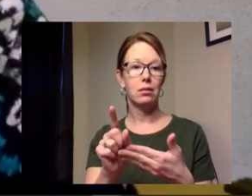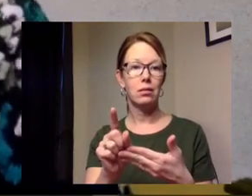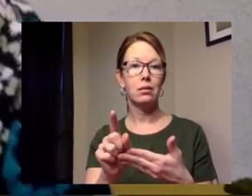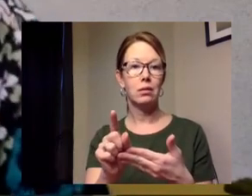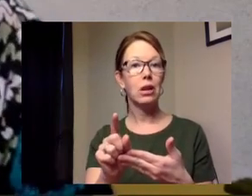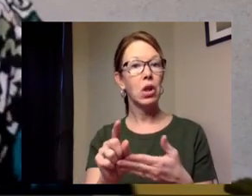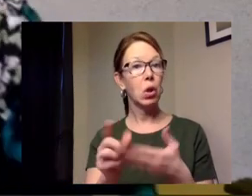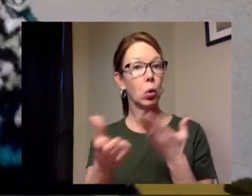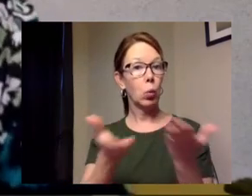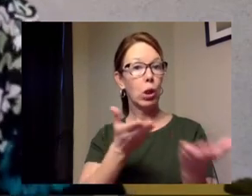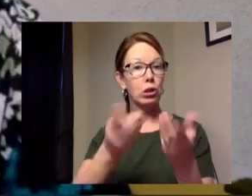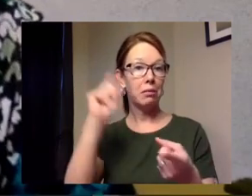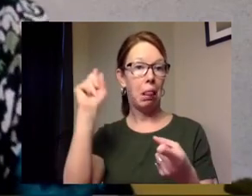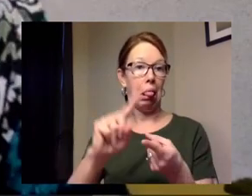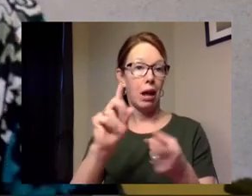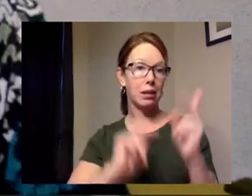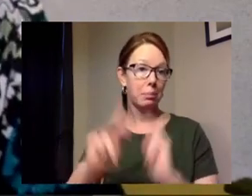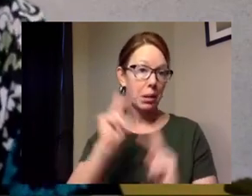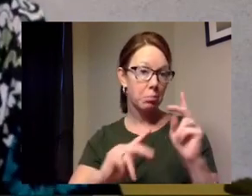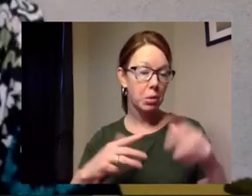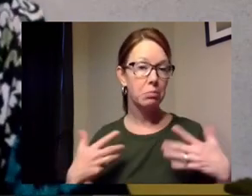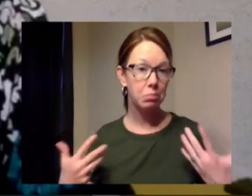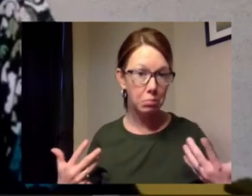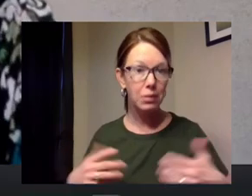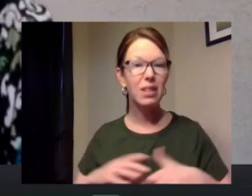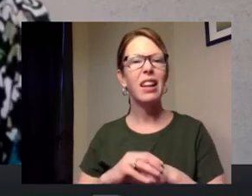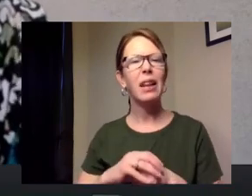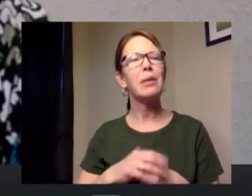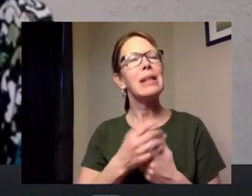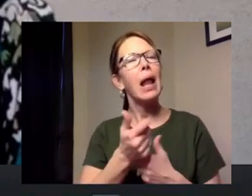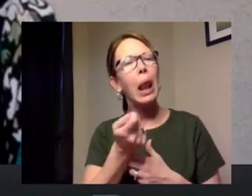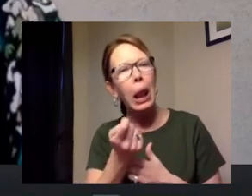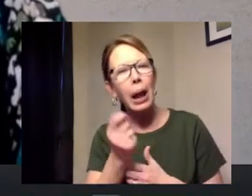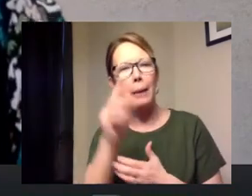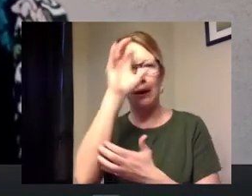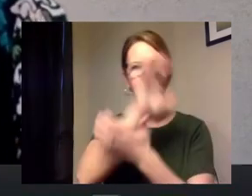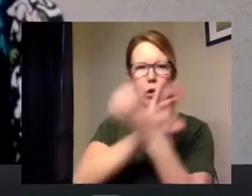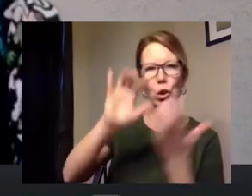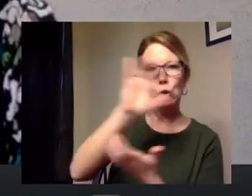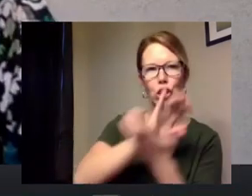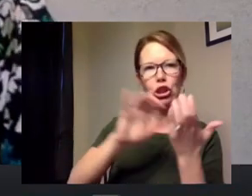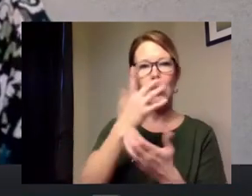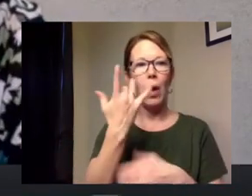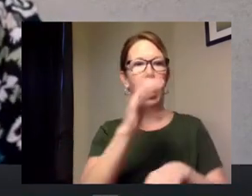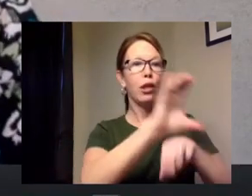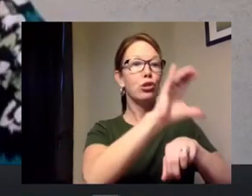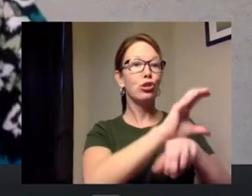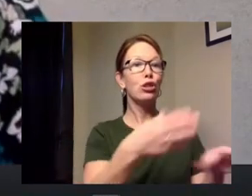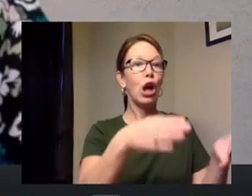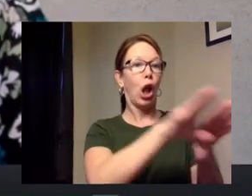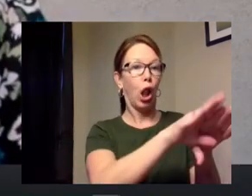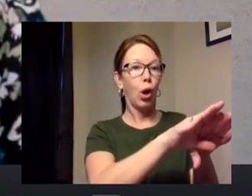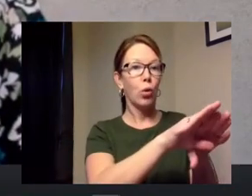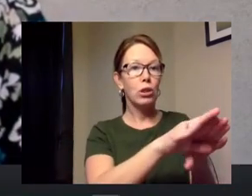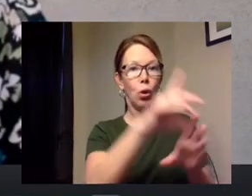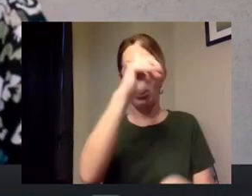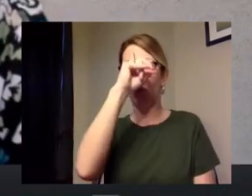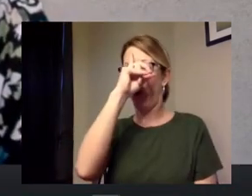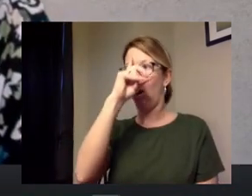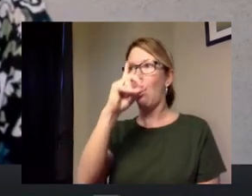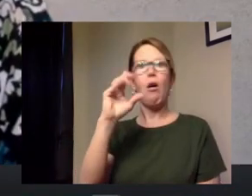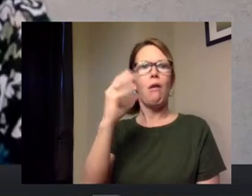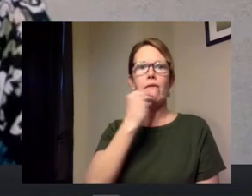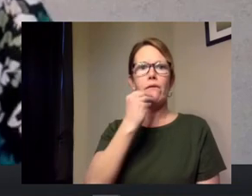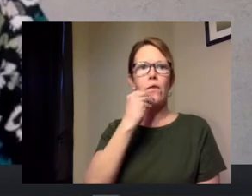served less people than usual um there was some confusion out there because the church is closed um and some